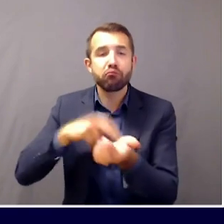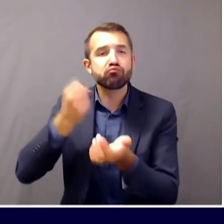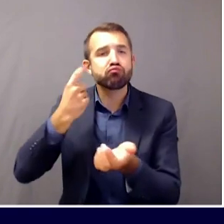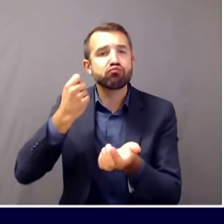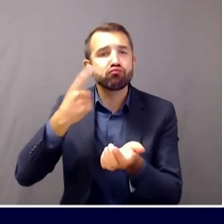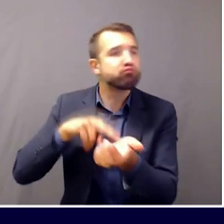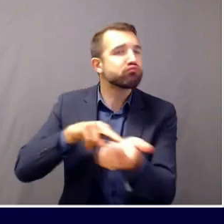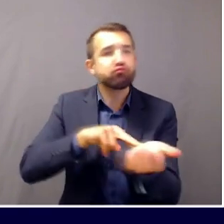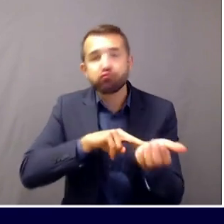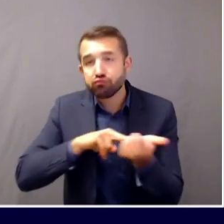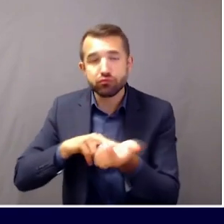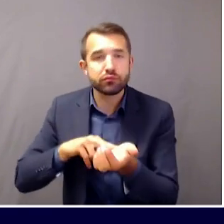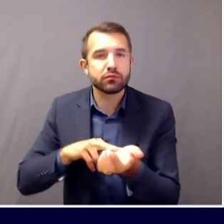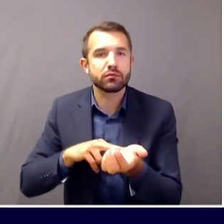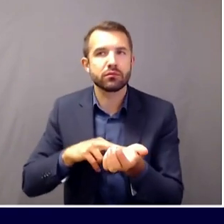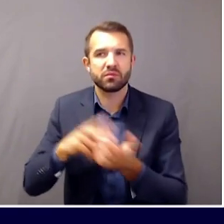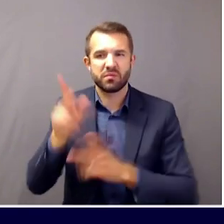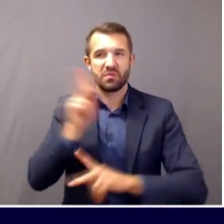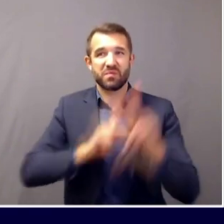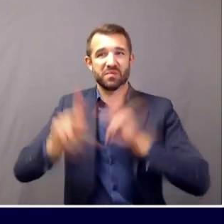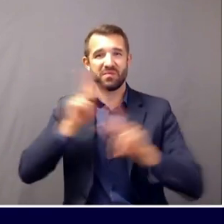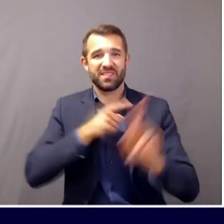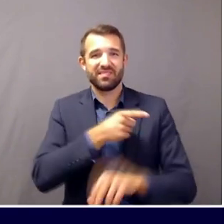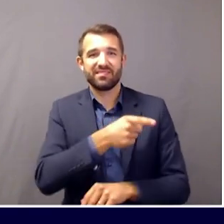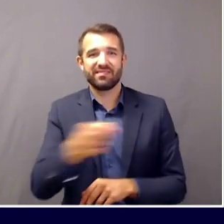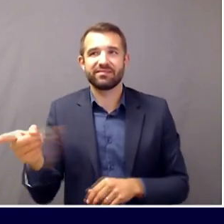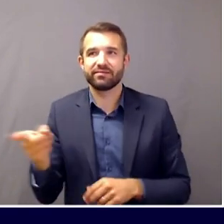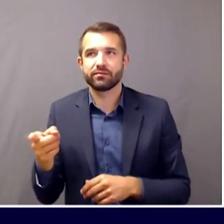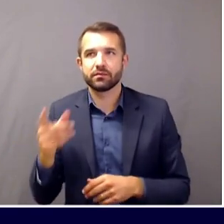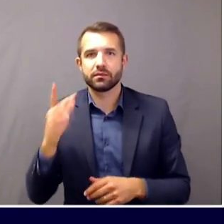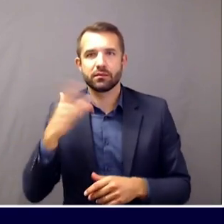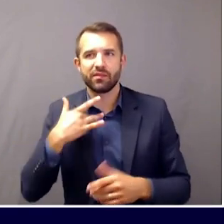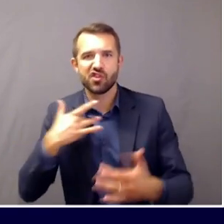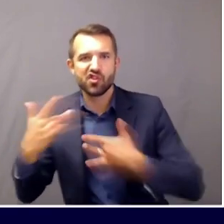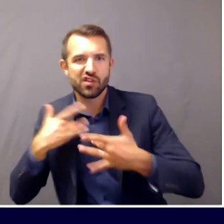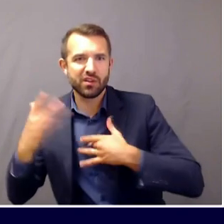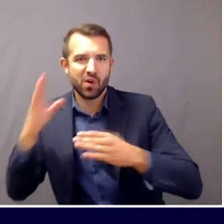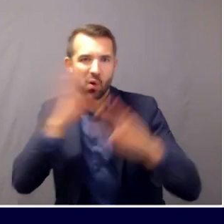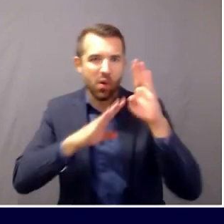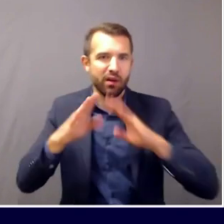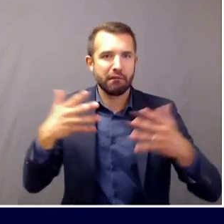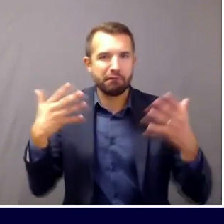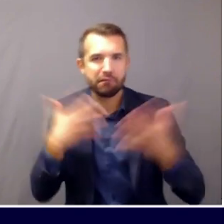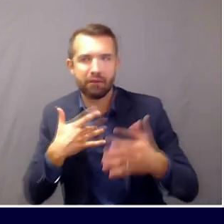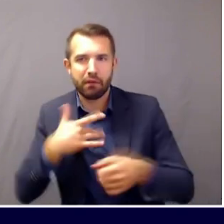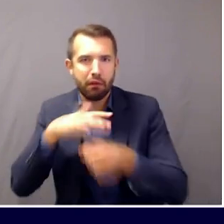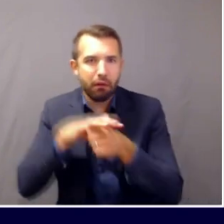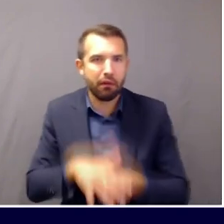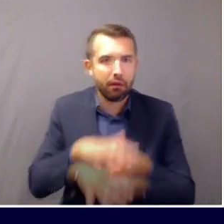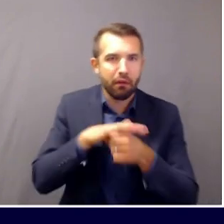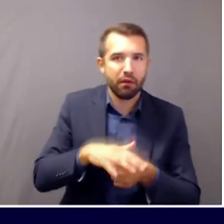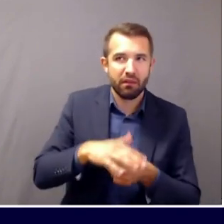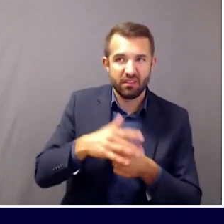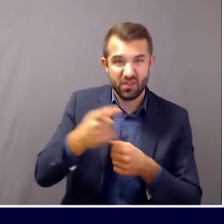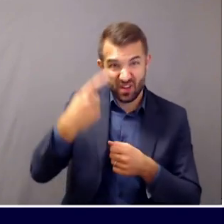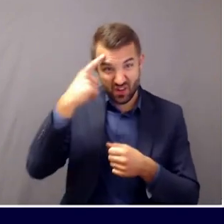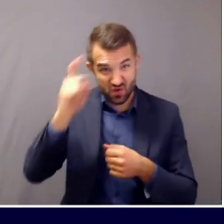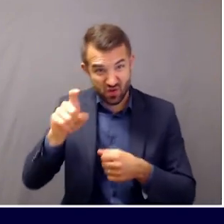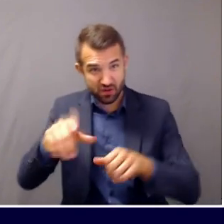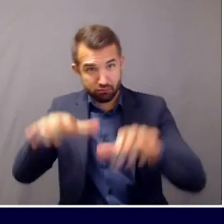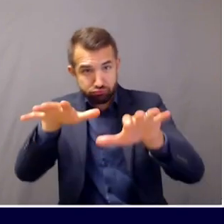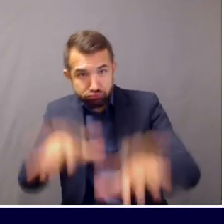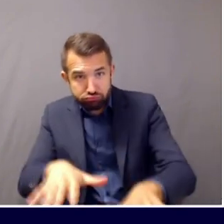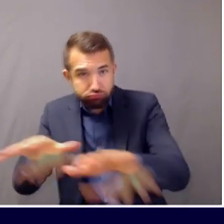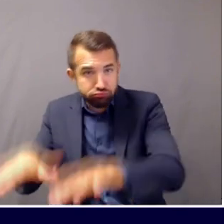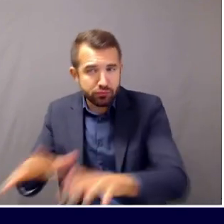are the people who are expressing these concerns worried for no reason? Don, we share their concern.